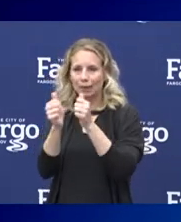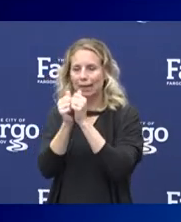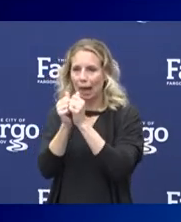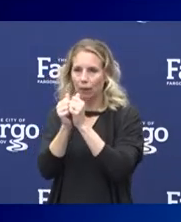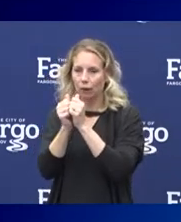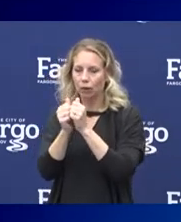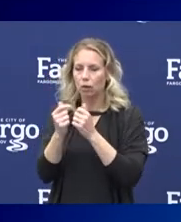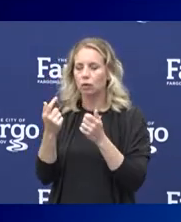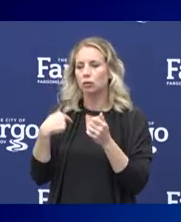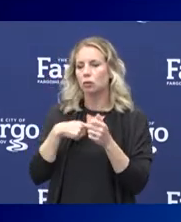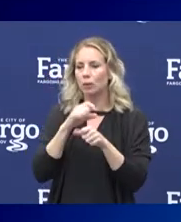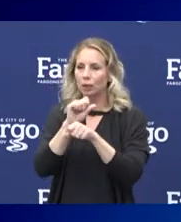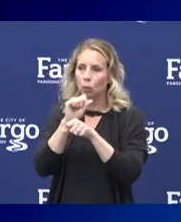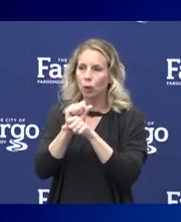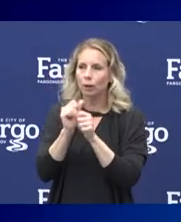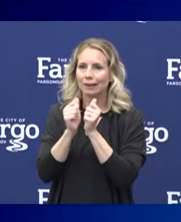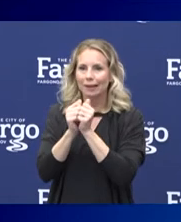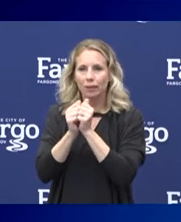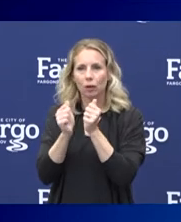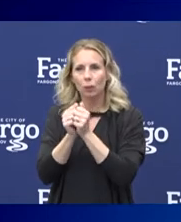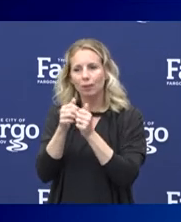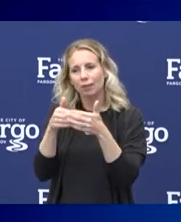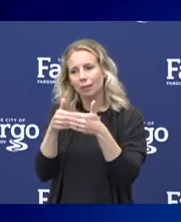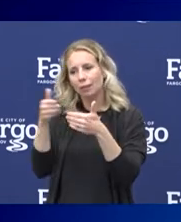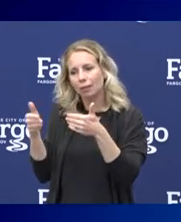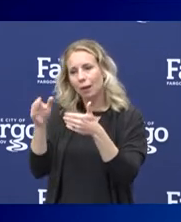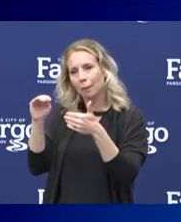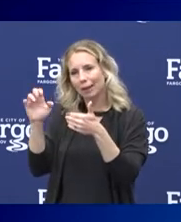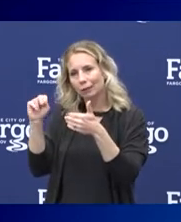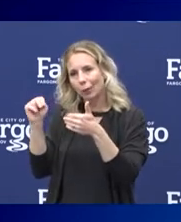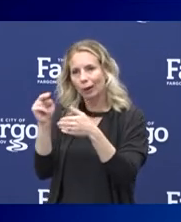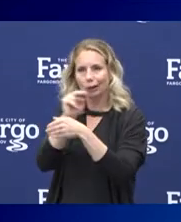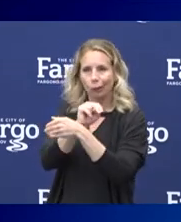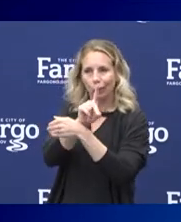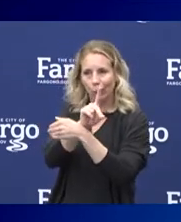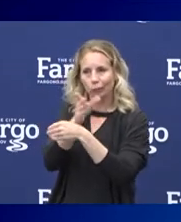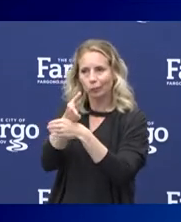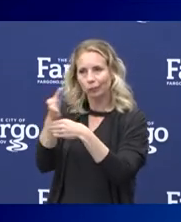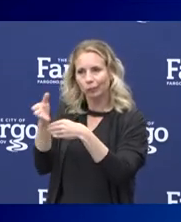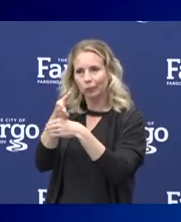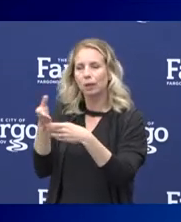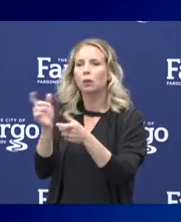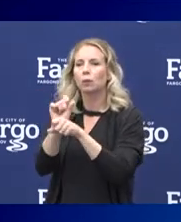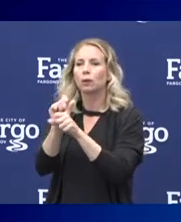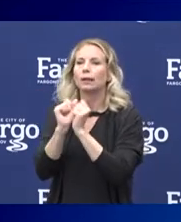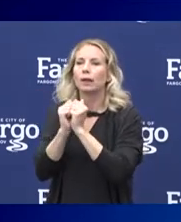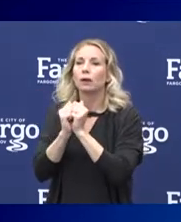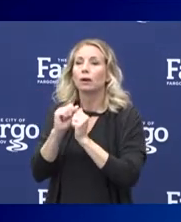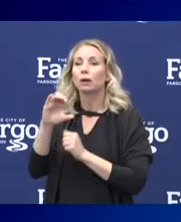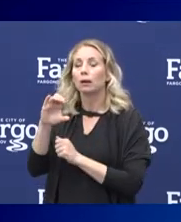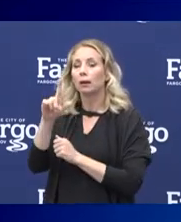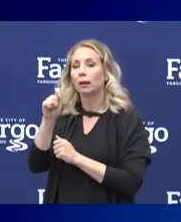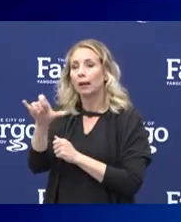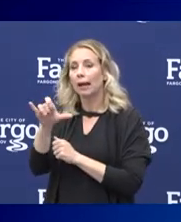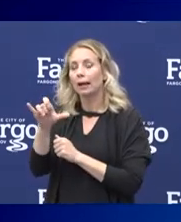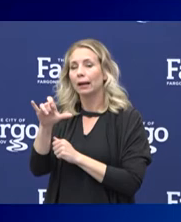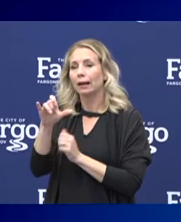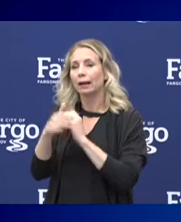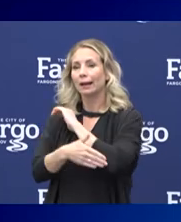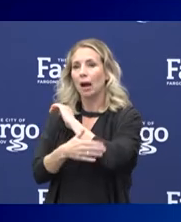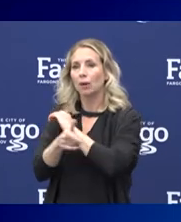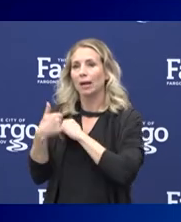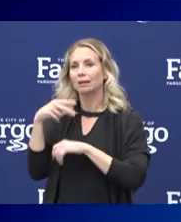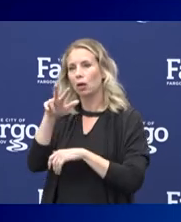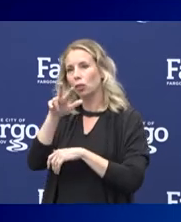we need to kind of work shoulder to shoulder with our partners over on the Minnesota side. And Clay County has reported about 386